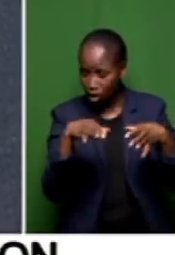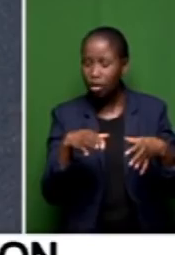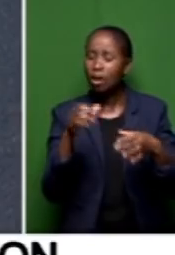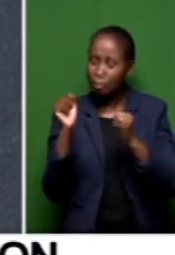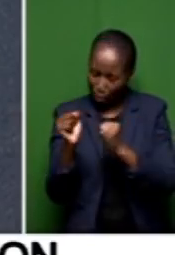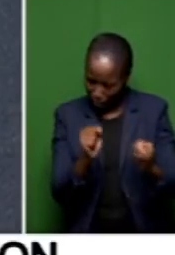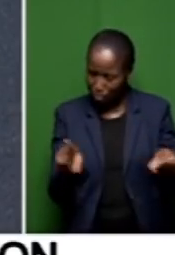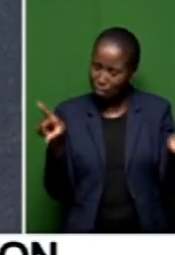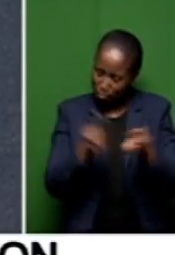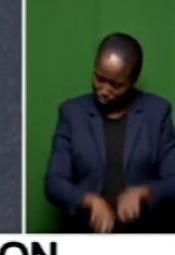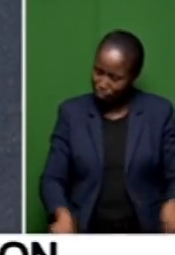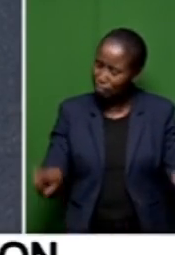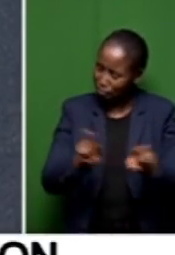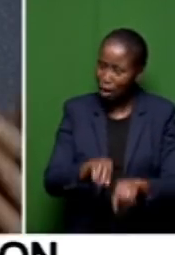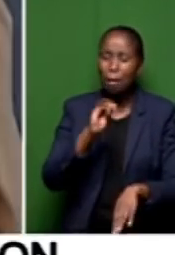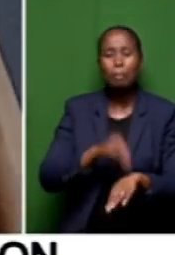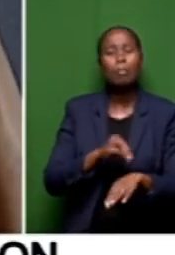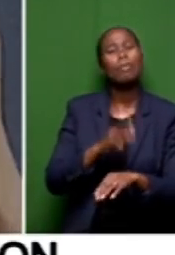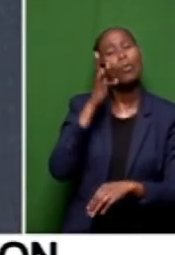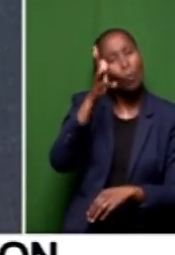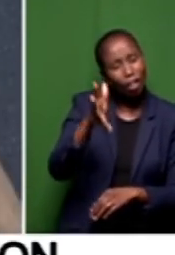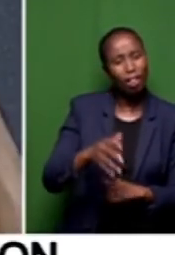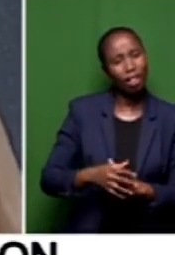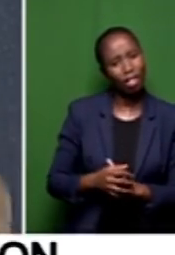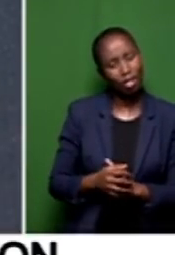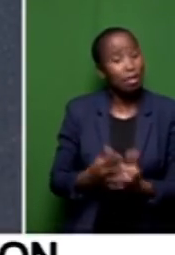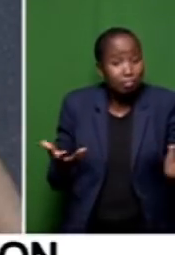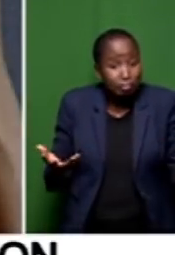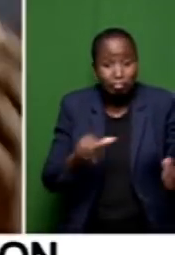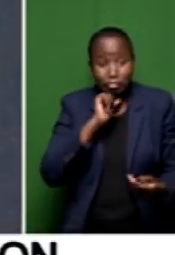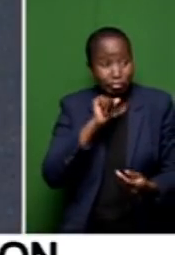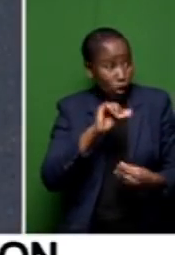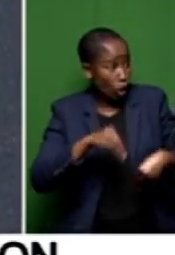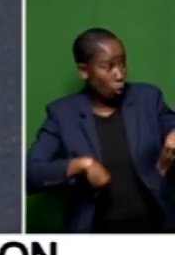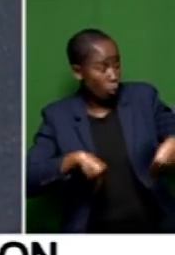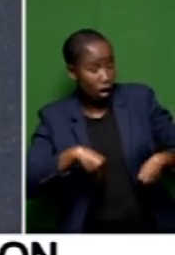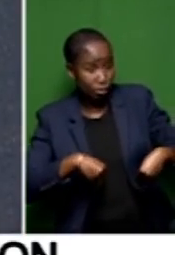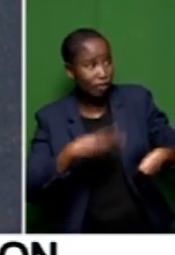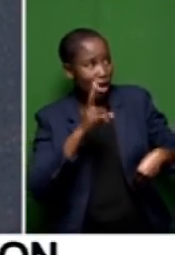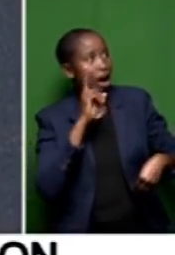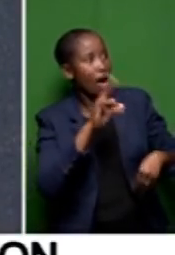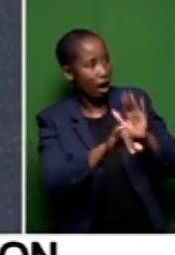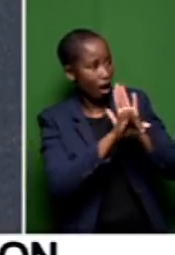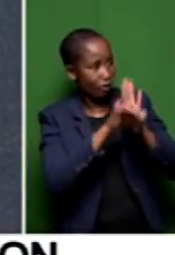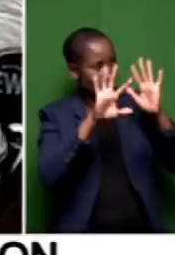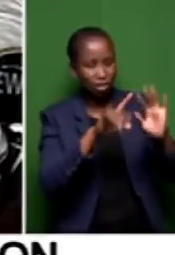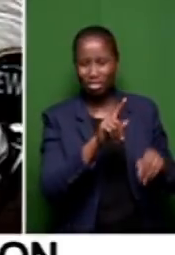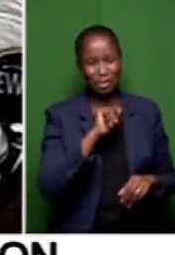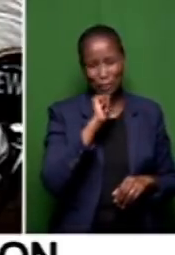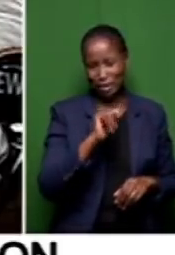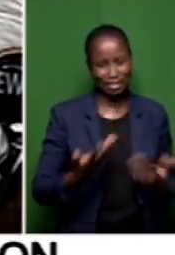going to sit with the same problems. Because where the corruption cases are identified, it doesn't matter.